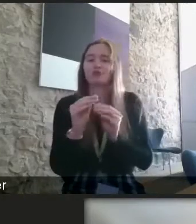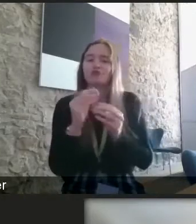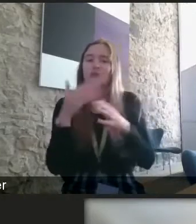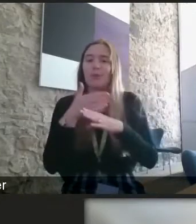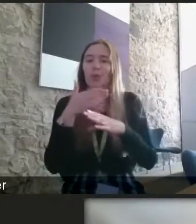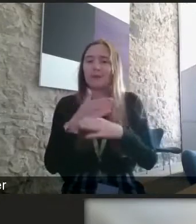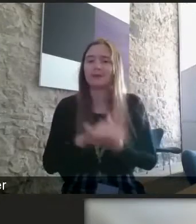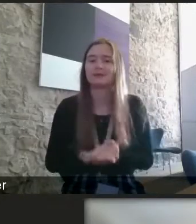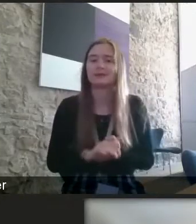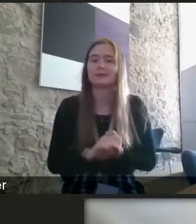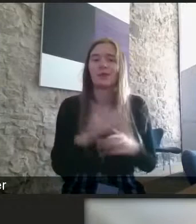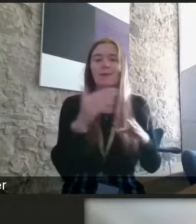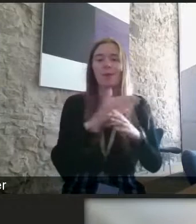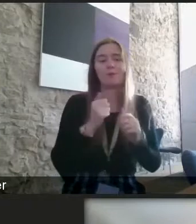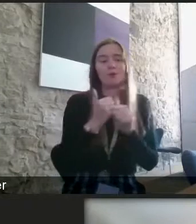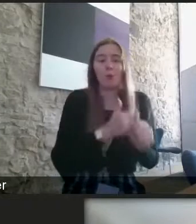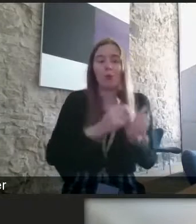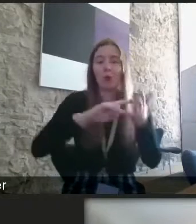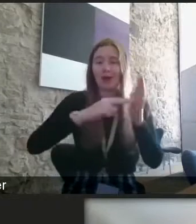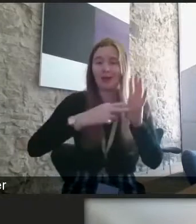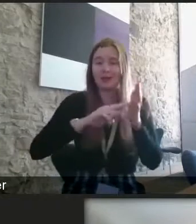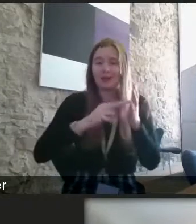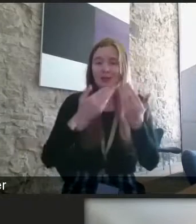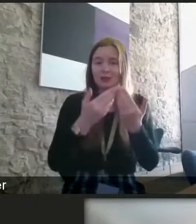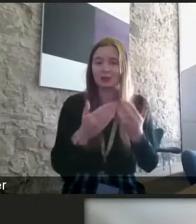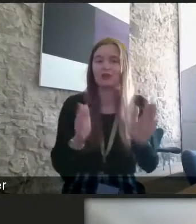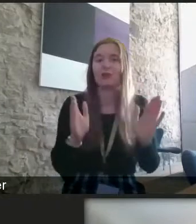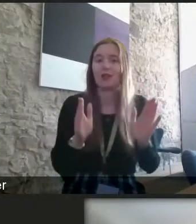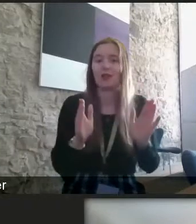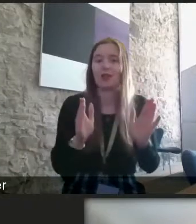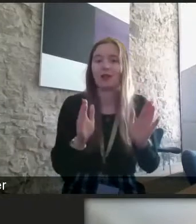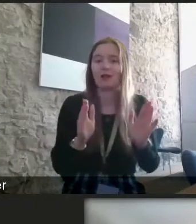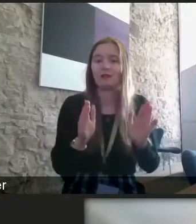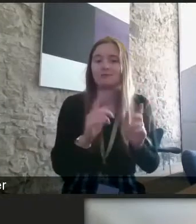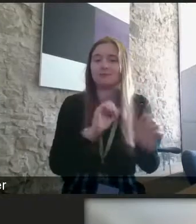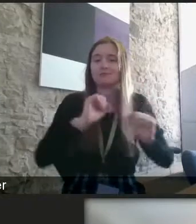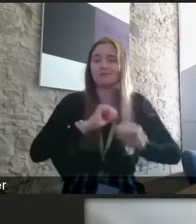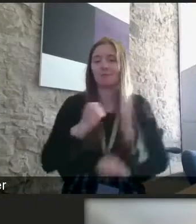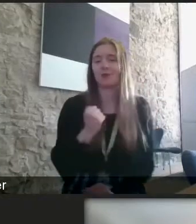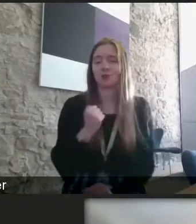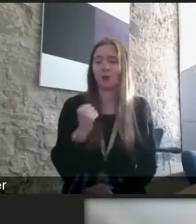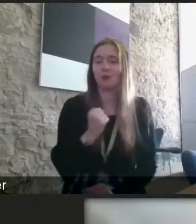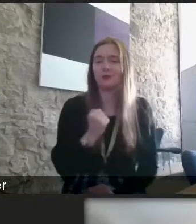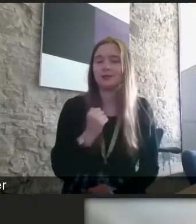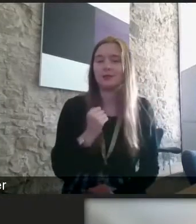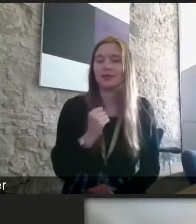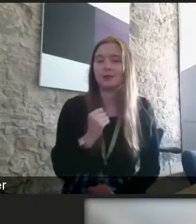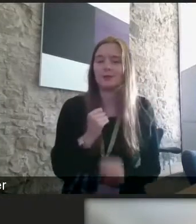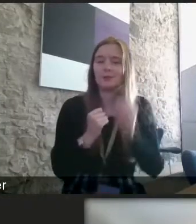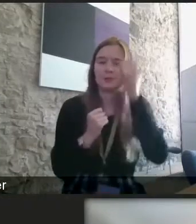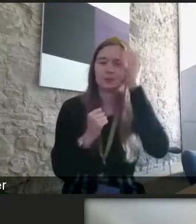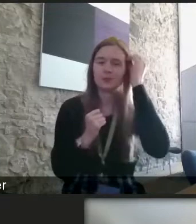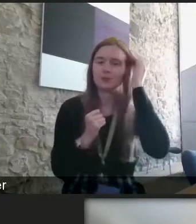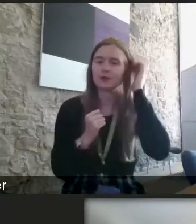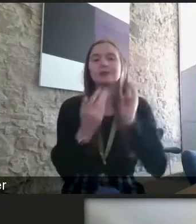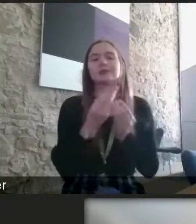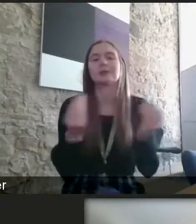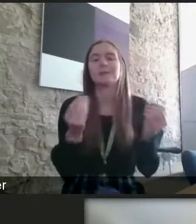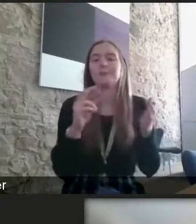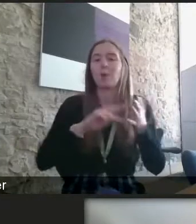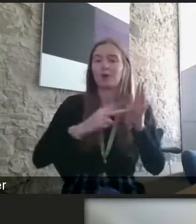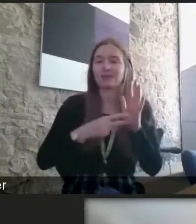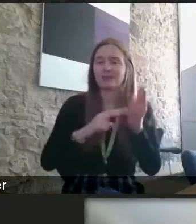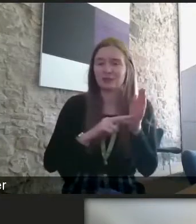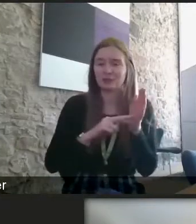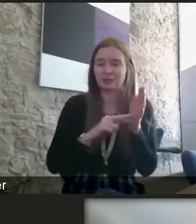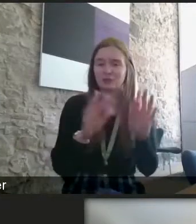employment support organisations and general you know things to do with first at Scotland um and some of those organisations um may not